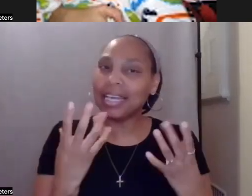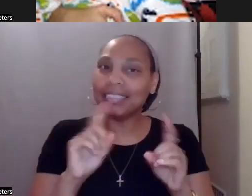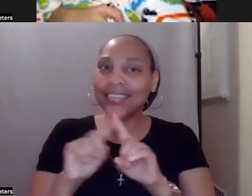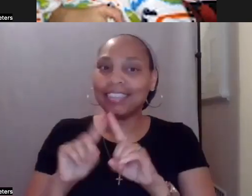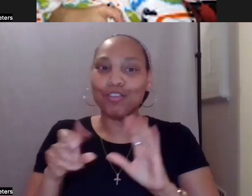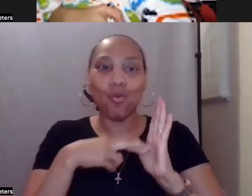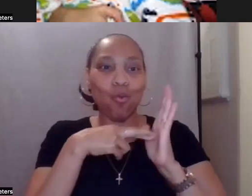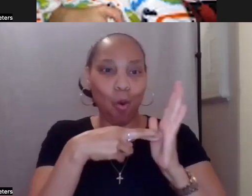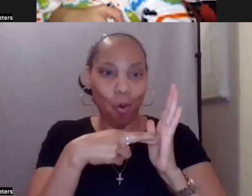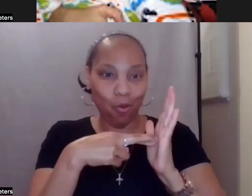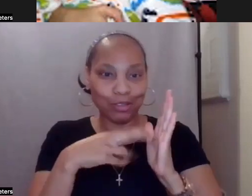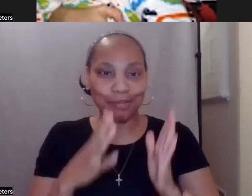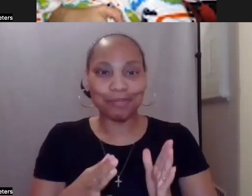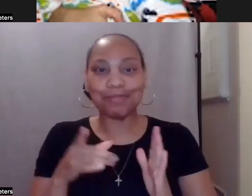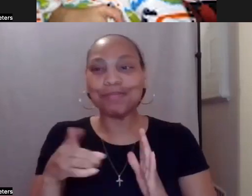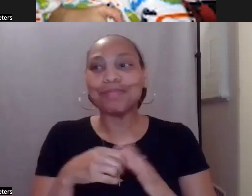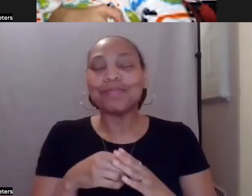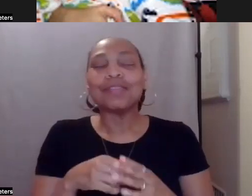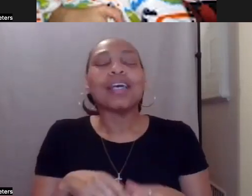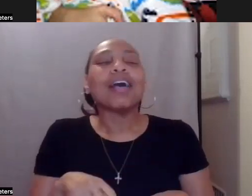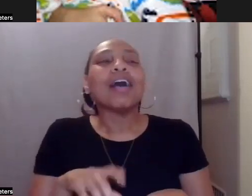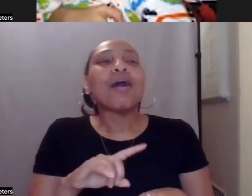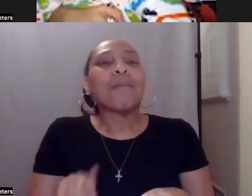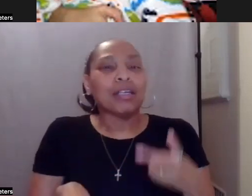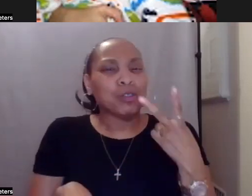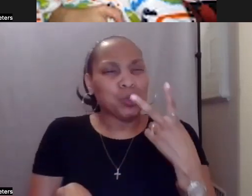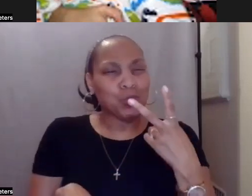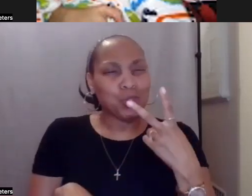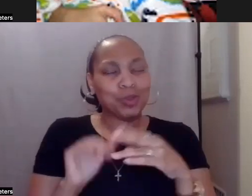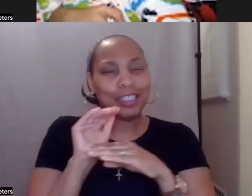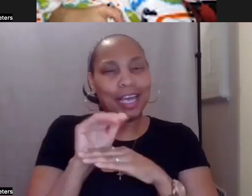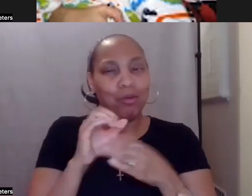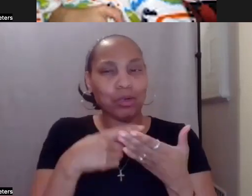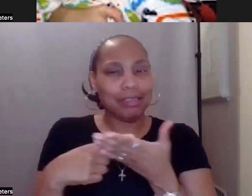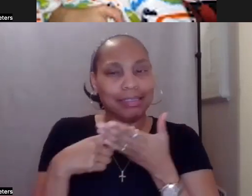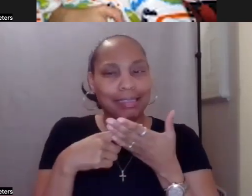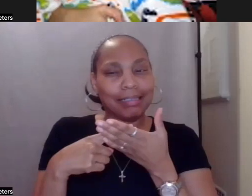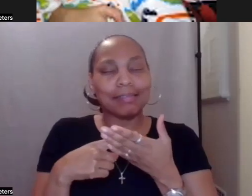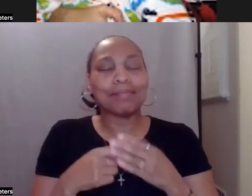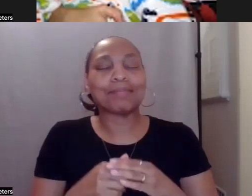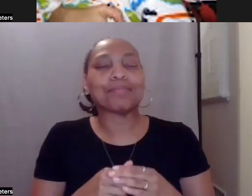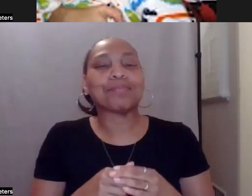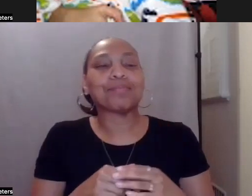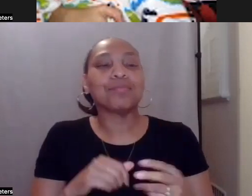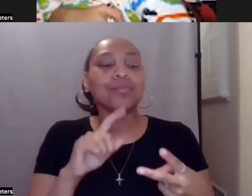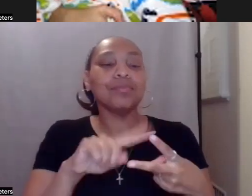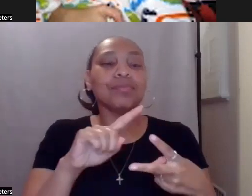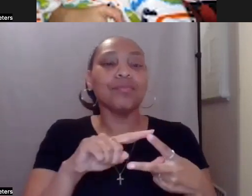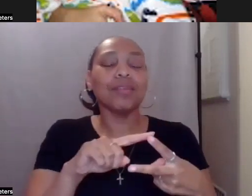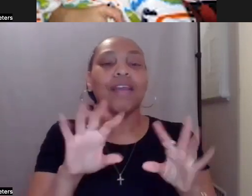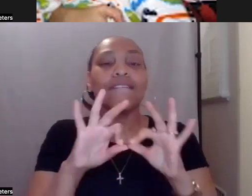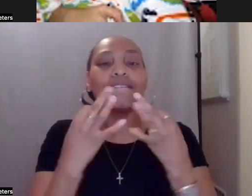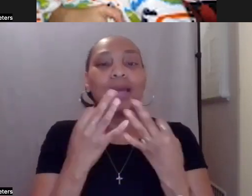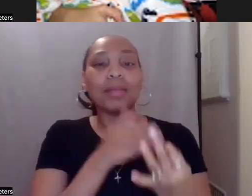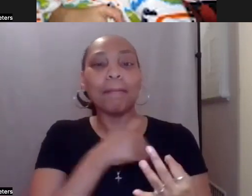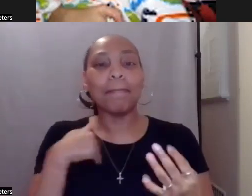But the two roles that Anne is going to help us cover tonight is a family member role. And so why